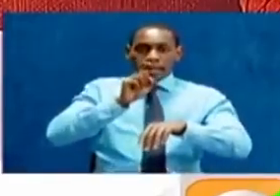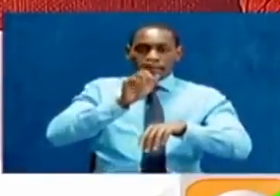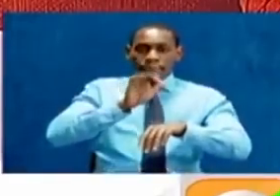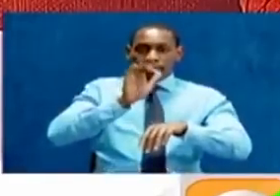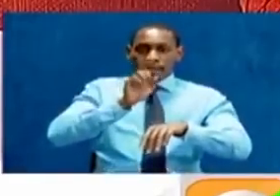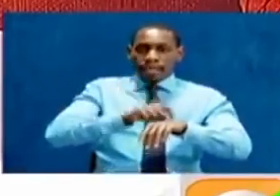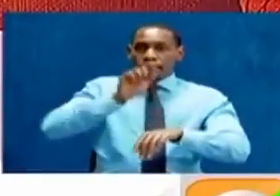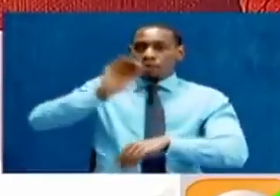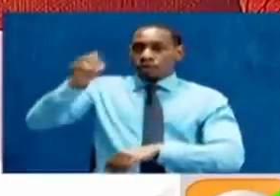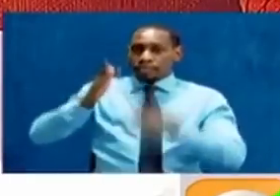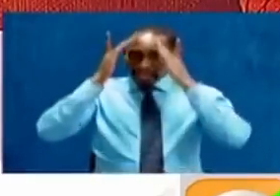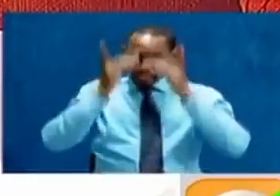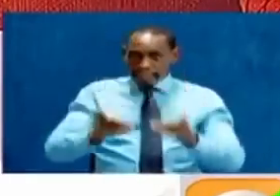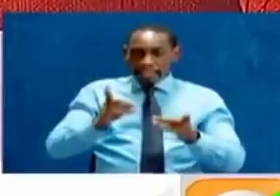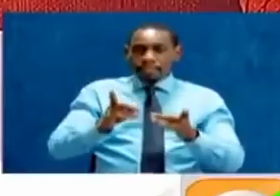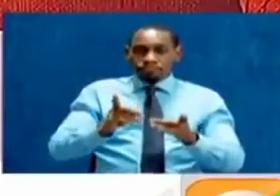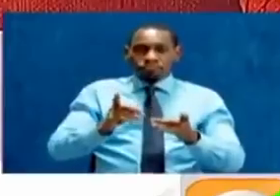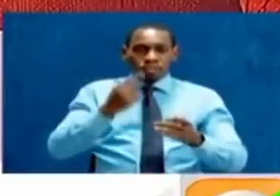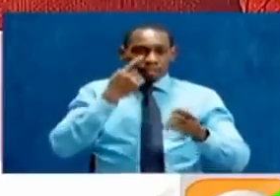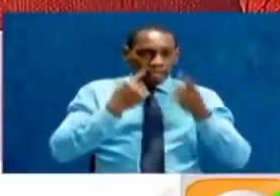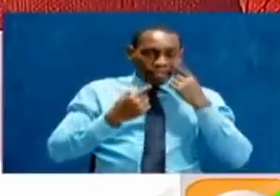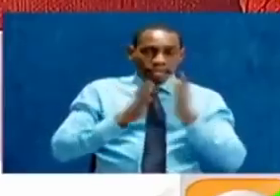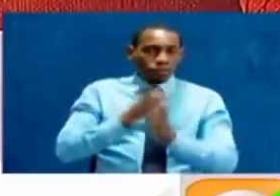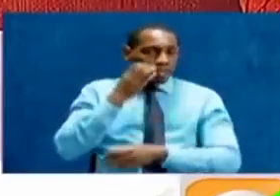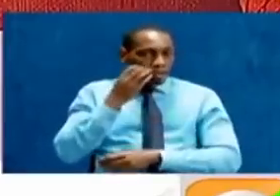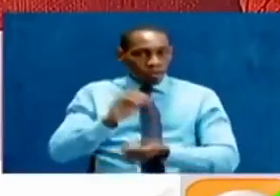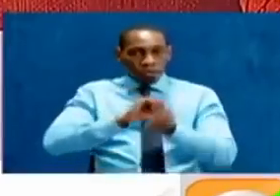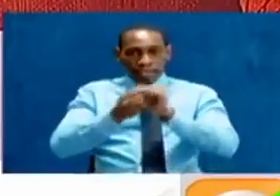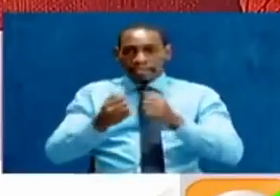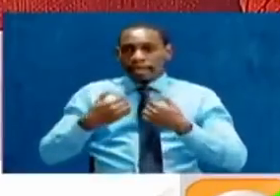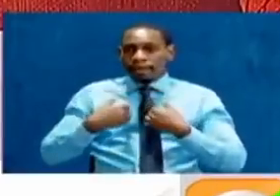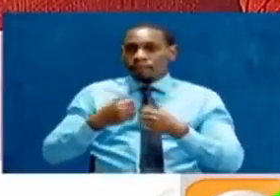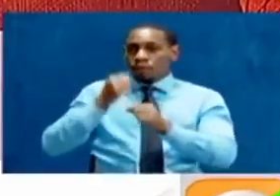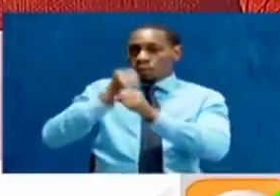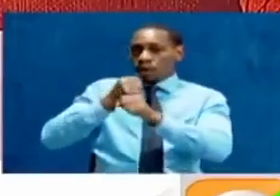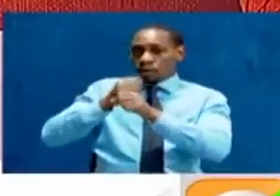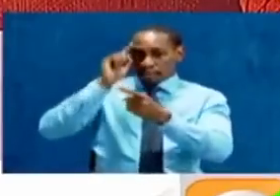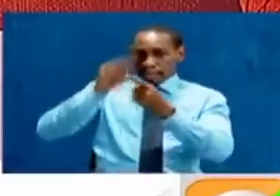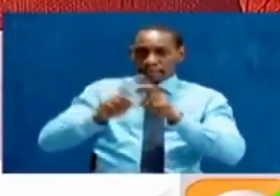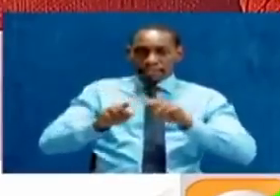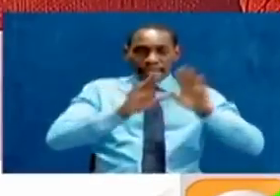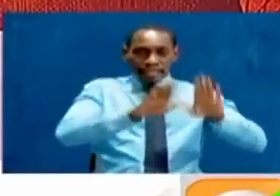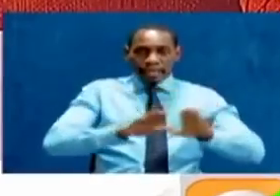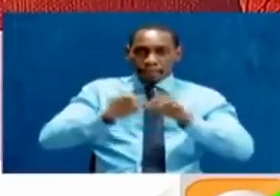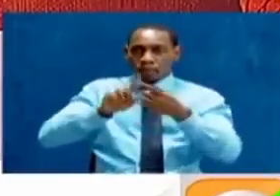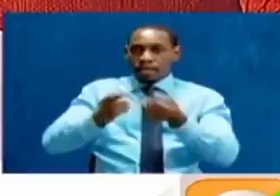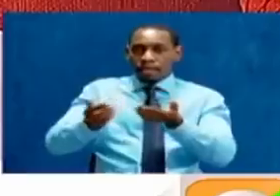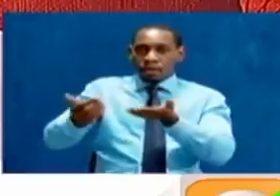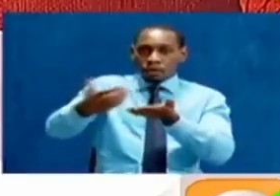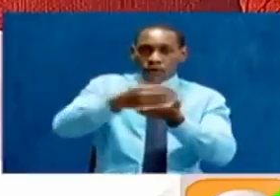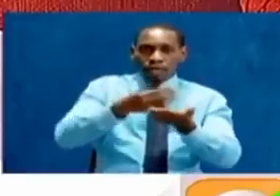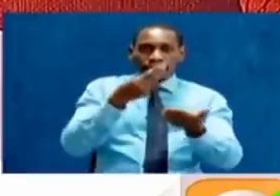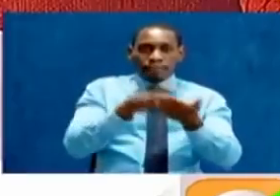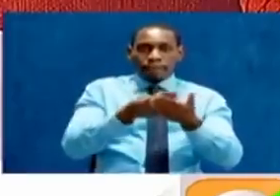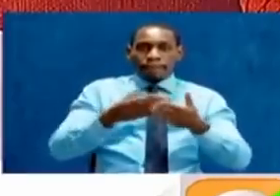has decided to turn her tears and scars to a good cause, starting a campaign to not only raise funds